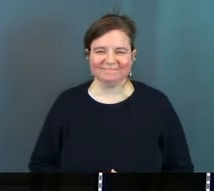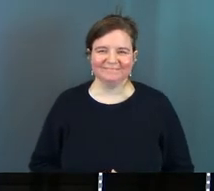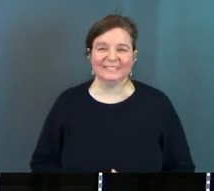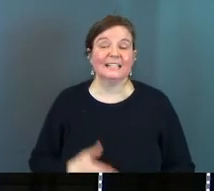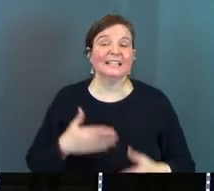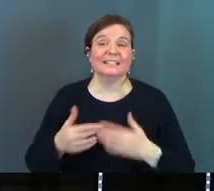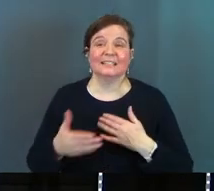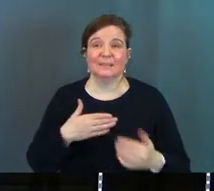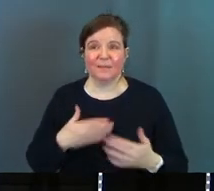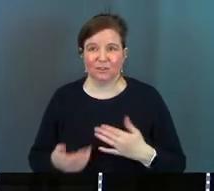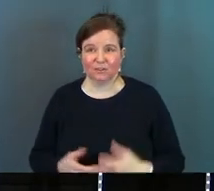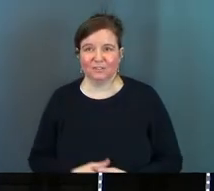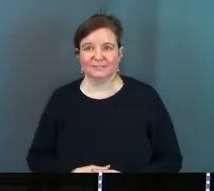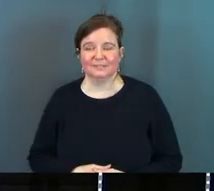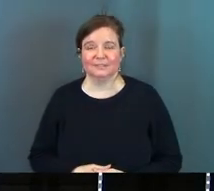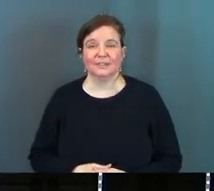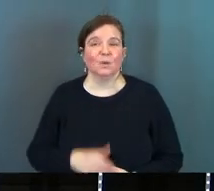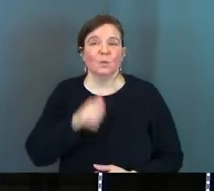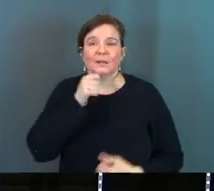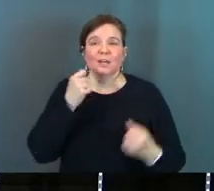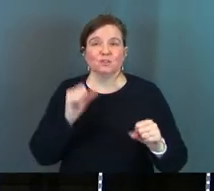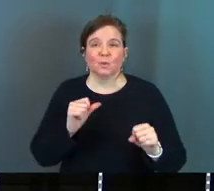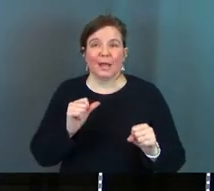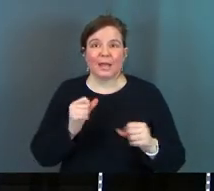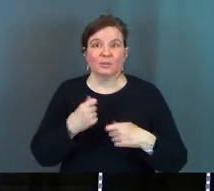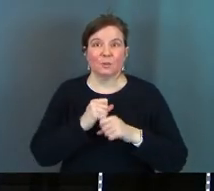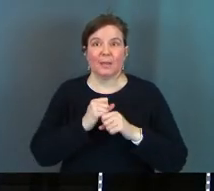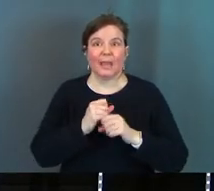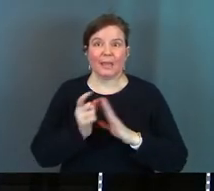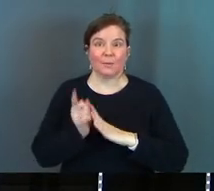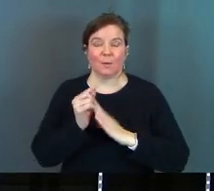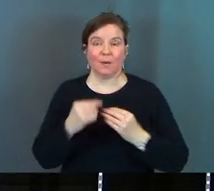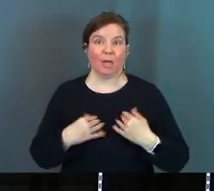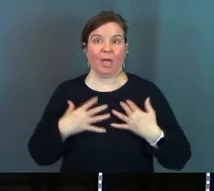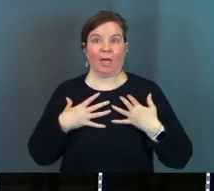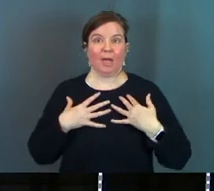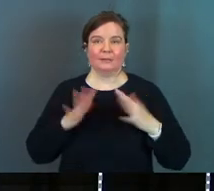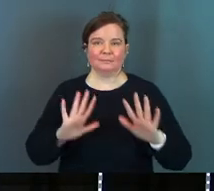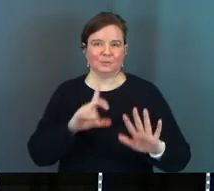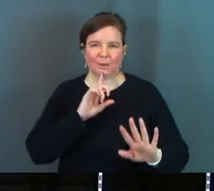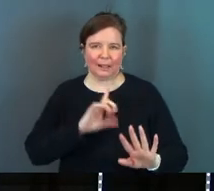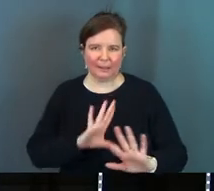it doesn't matter we're not trying to build a moment here really